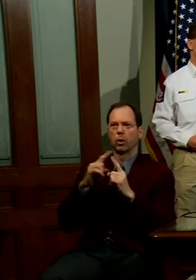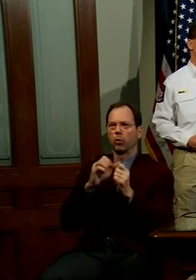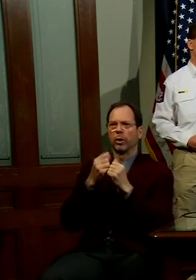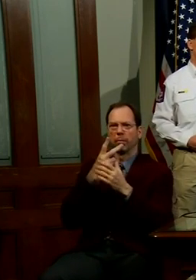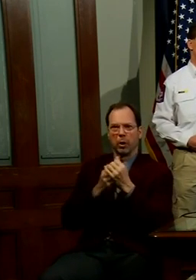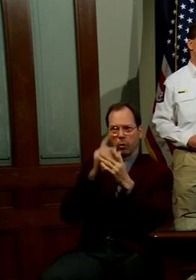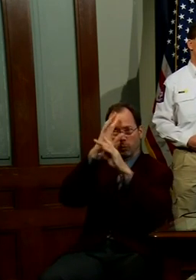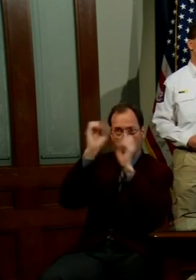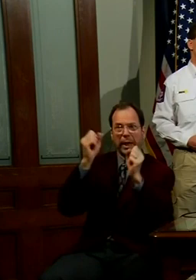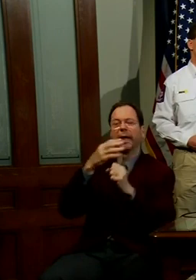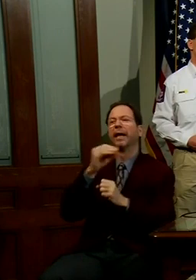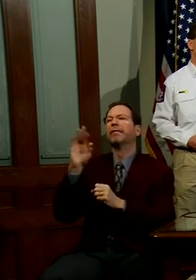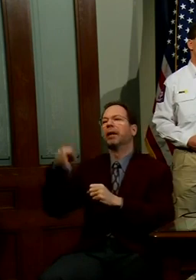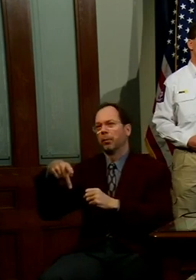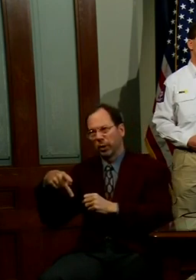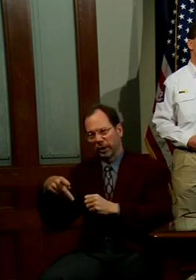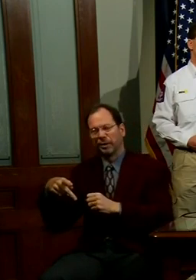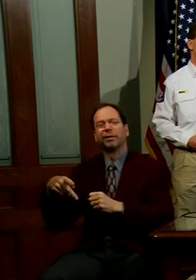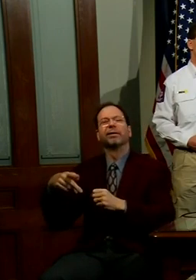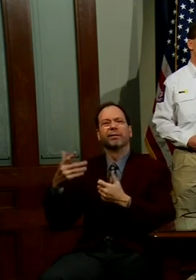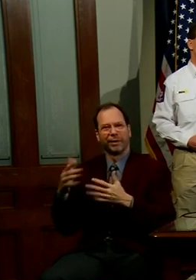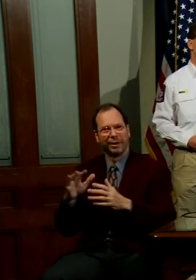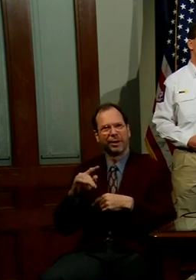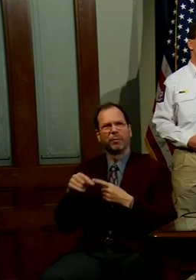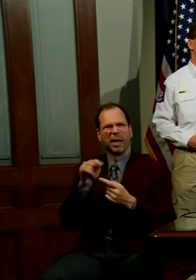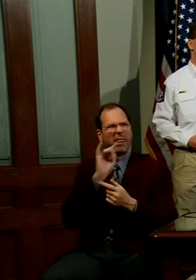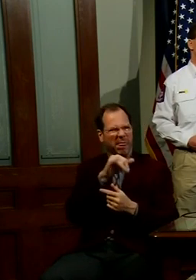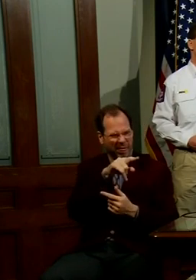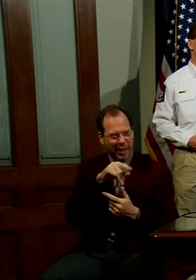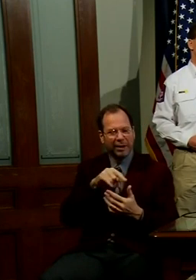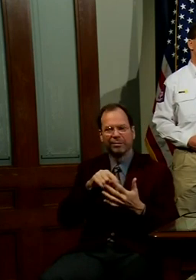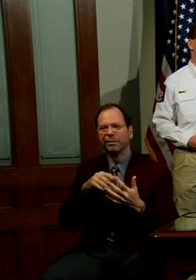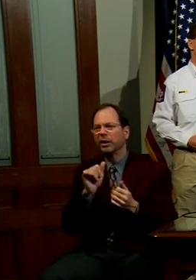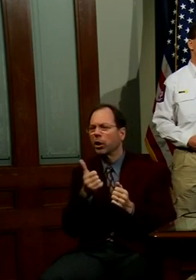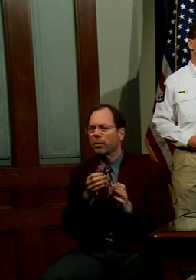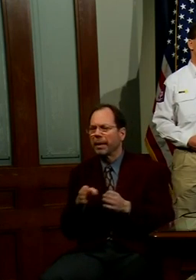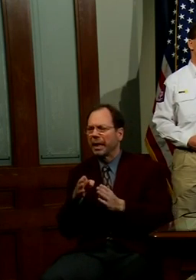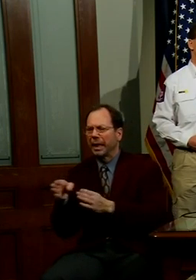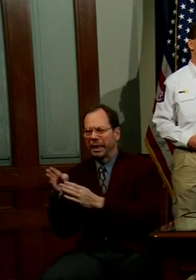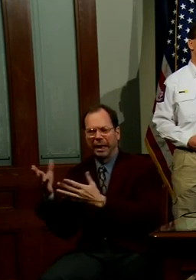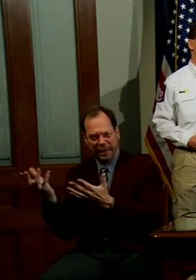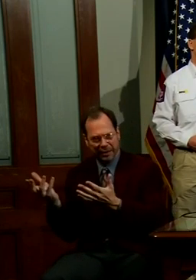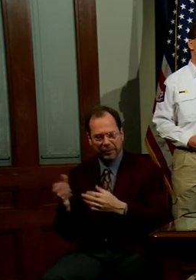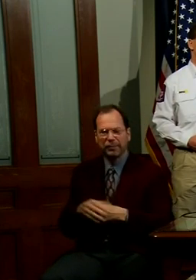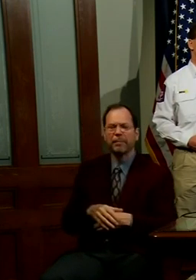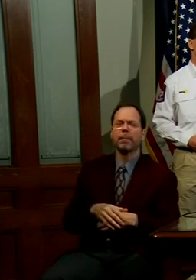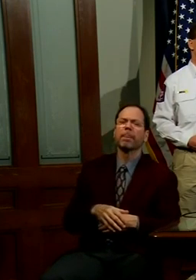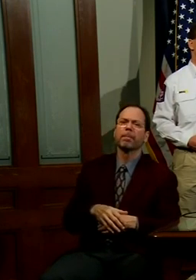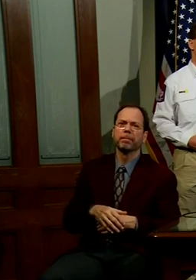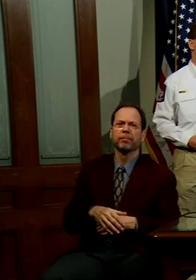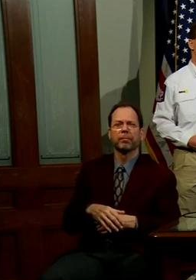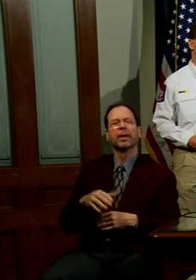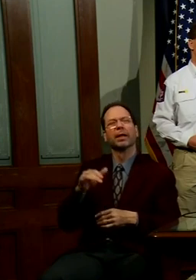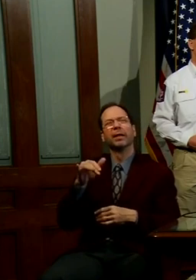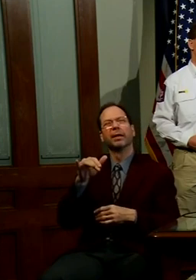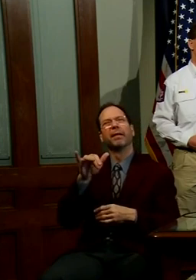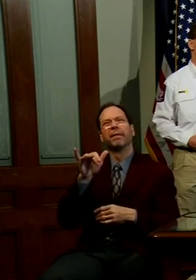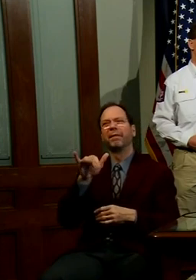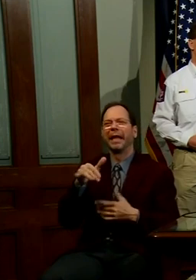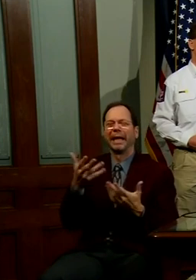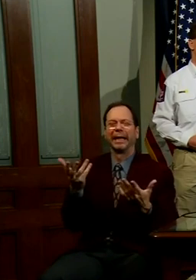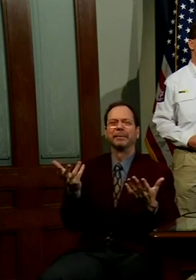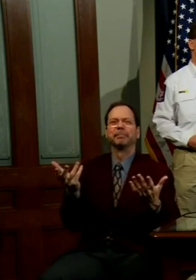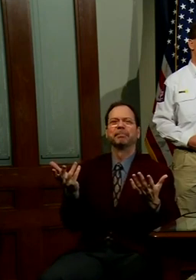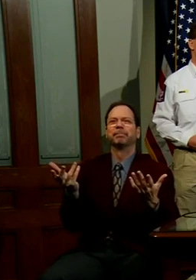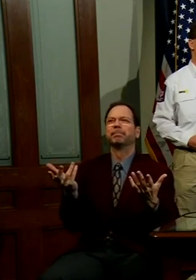both the president and the vice president about these and other strategies. And so this is something where there's